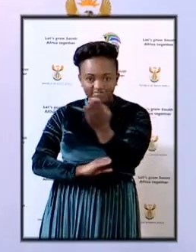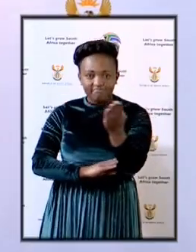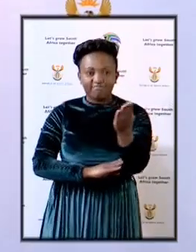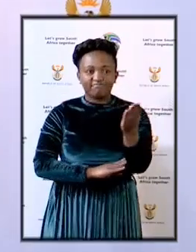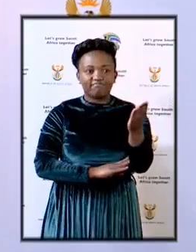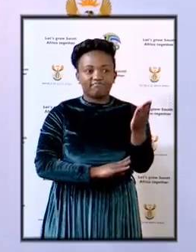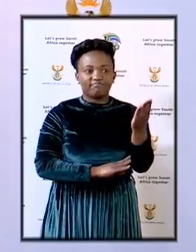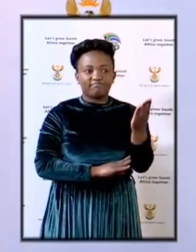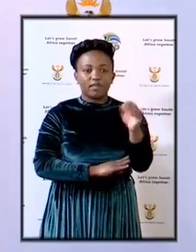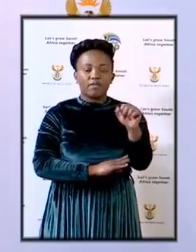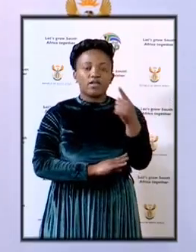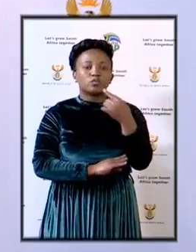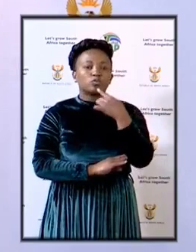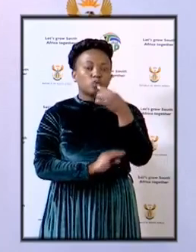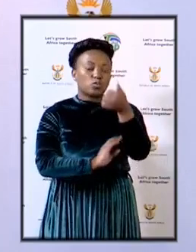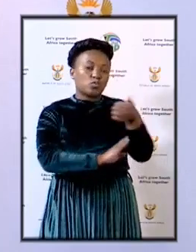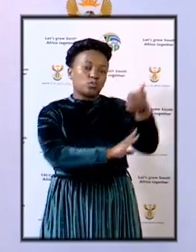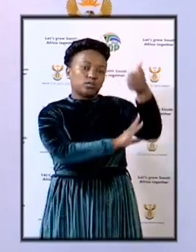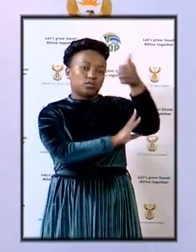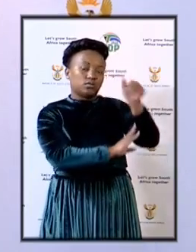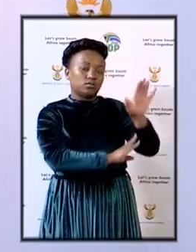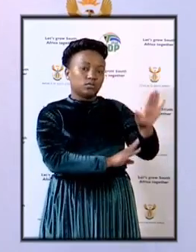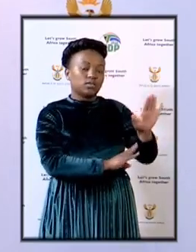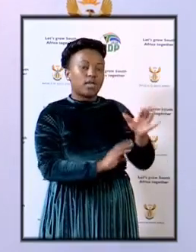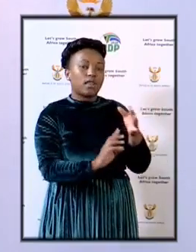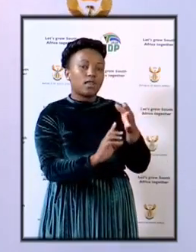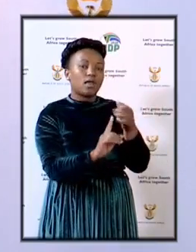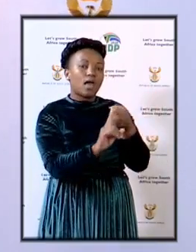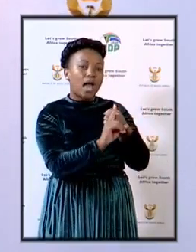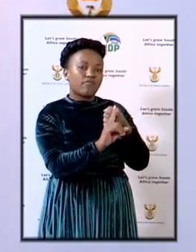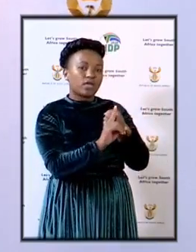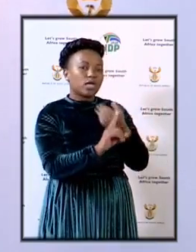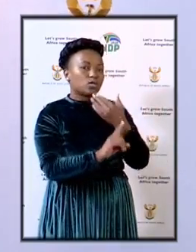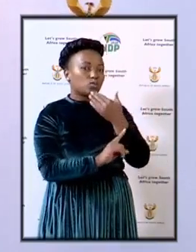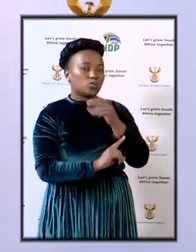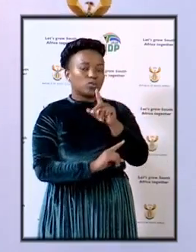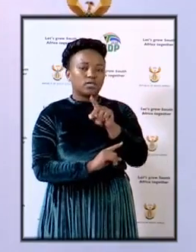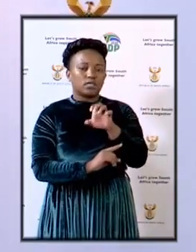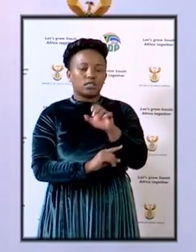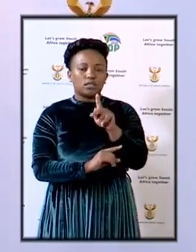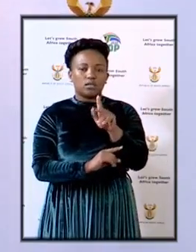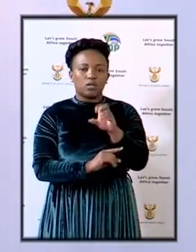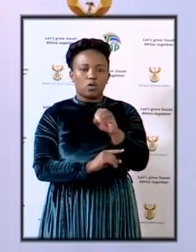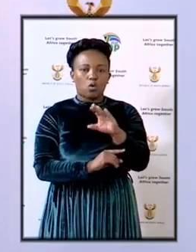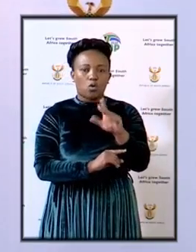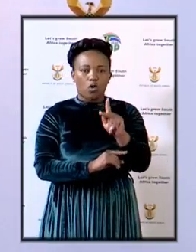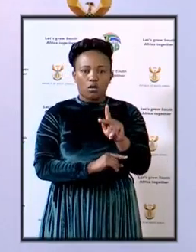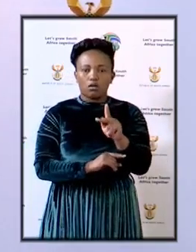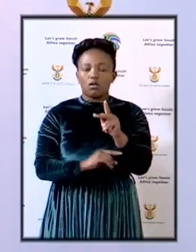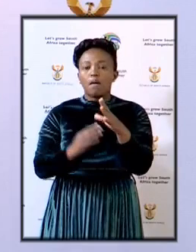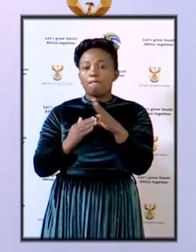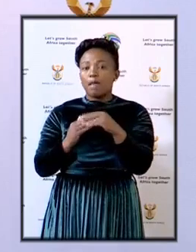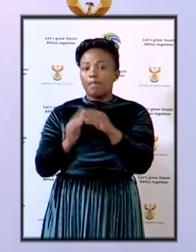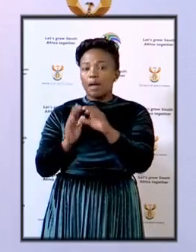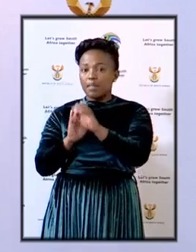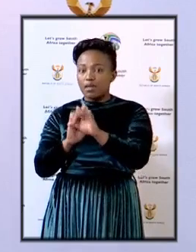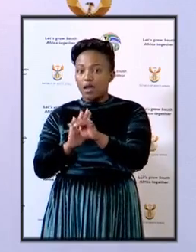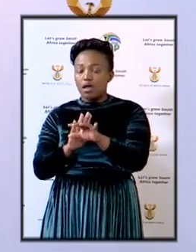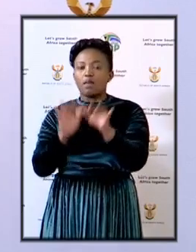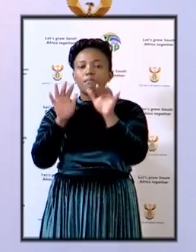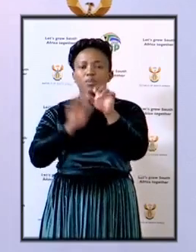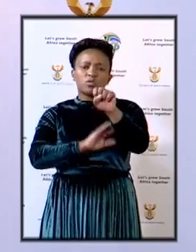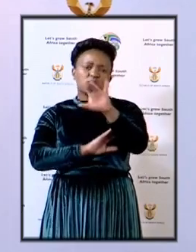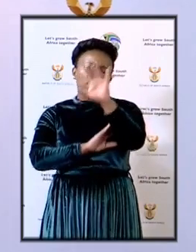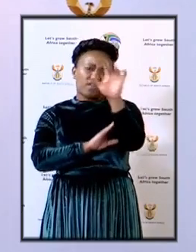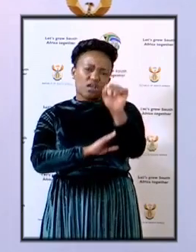to, firstly, General Lebea, Advocate de Kock, members of the media, and the